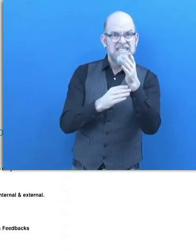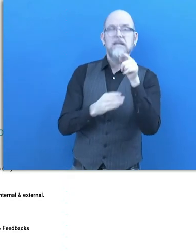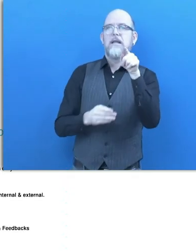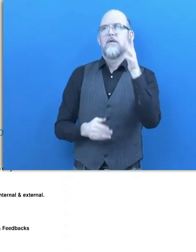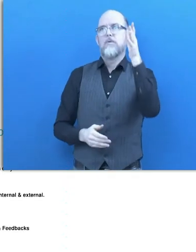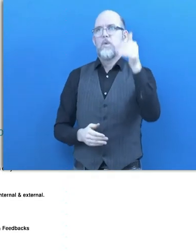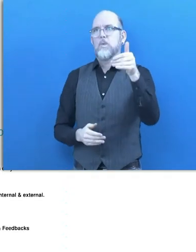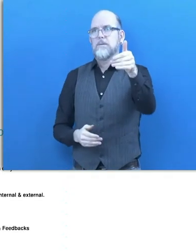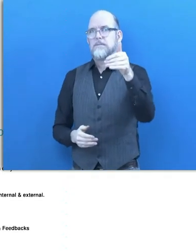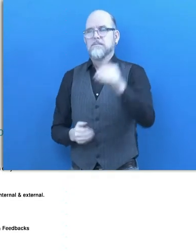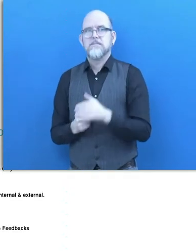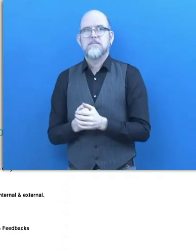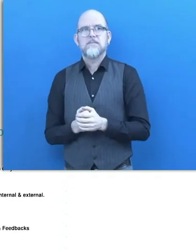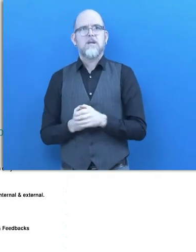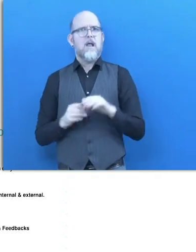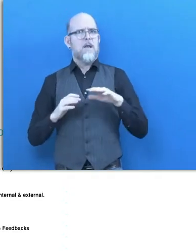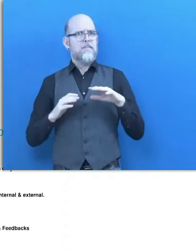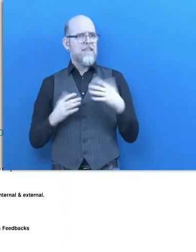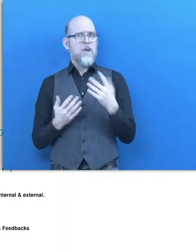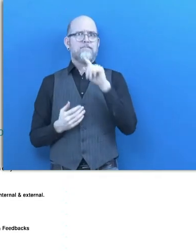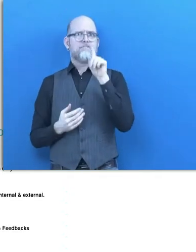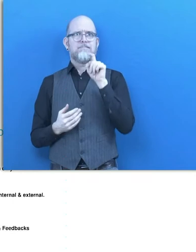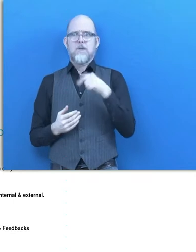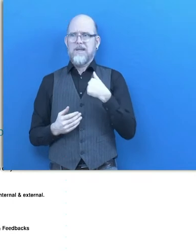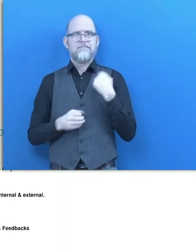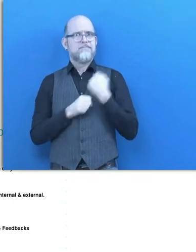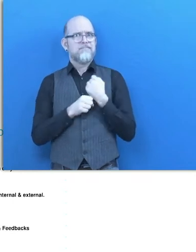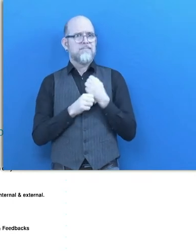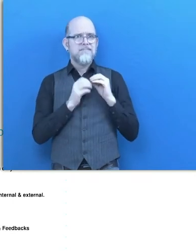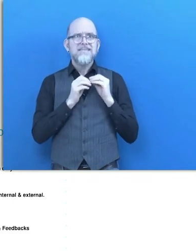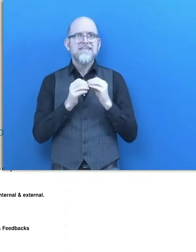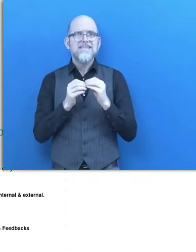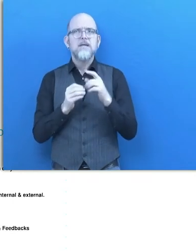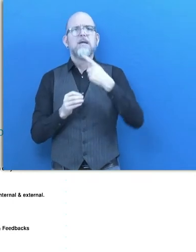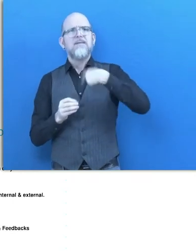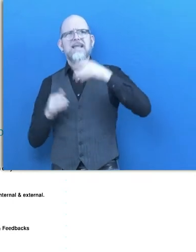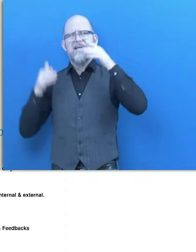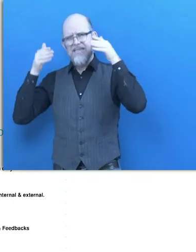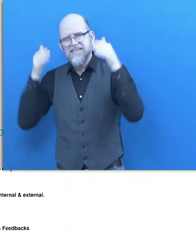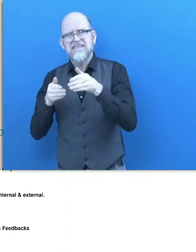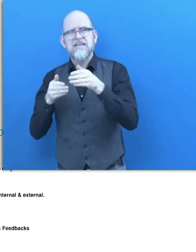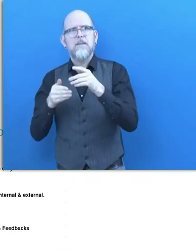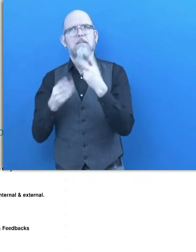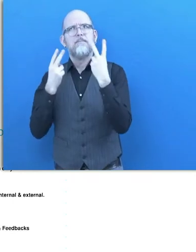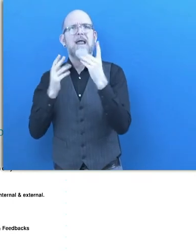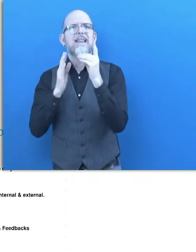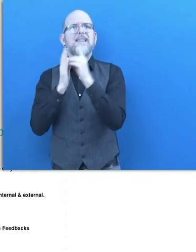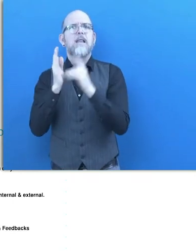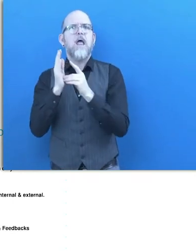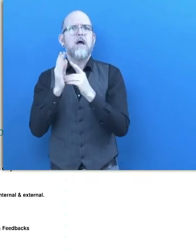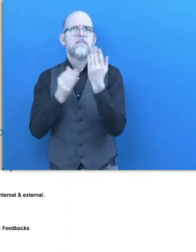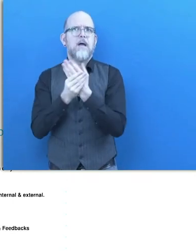How we do what we do is we are only concentrating on really essential data. We will mix